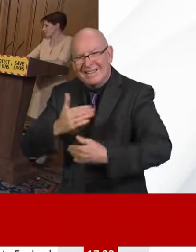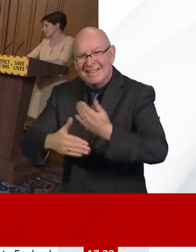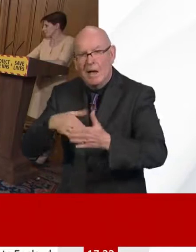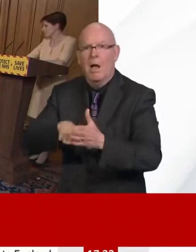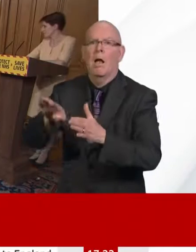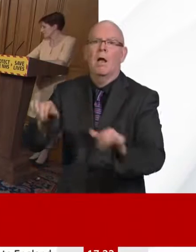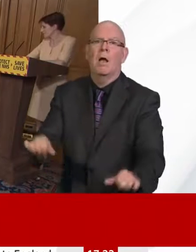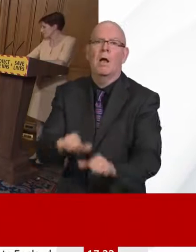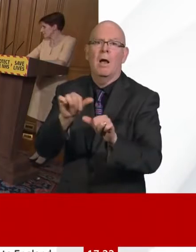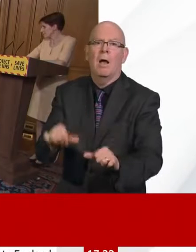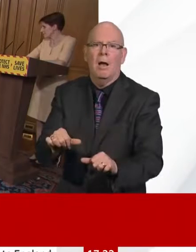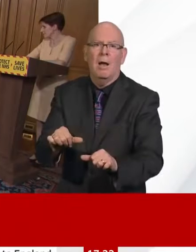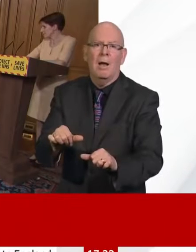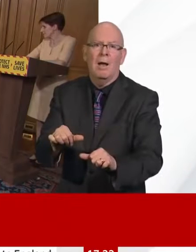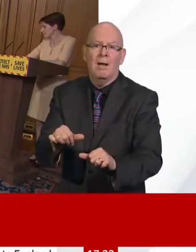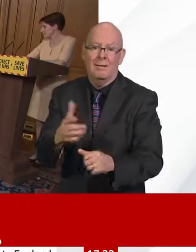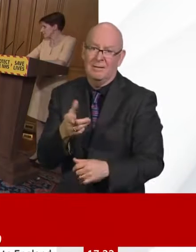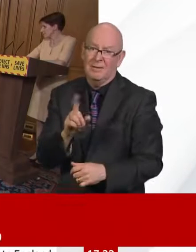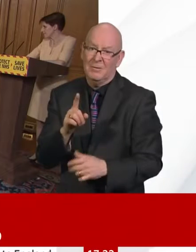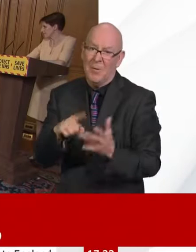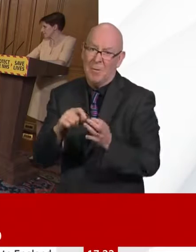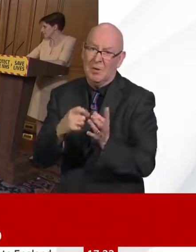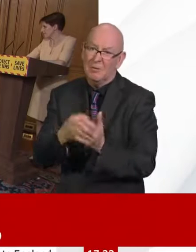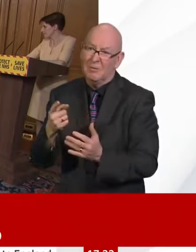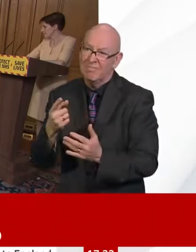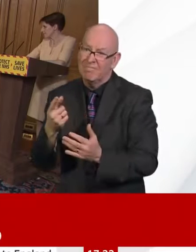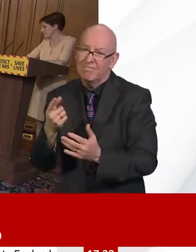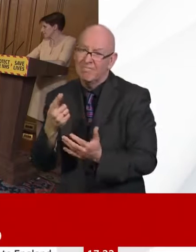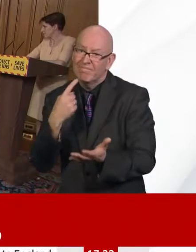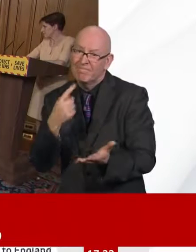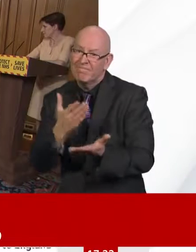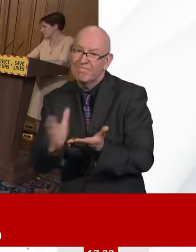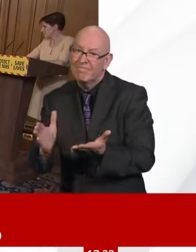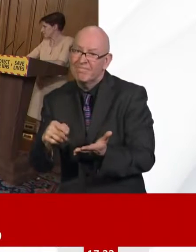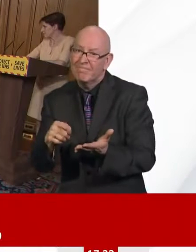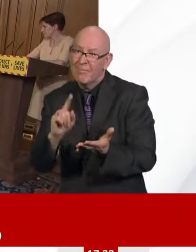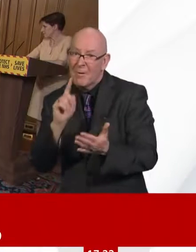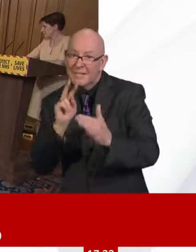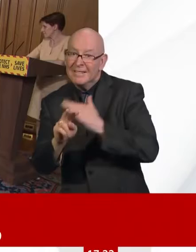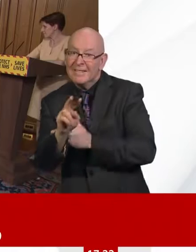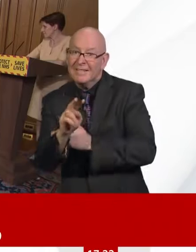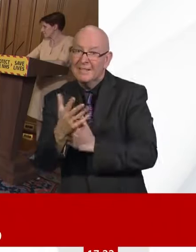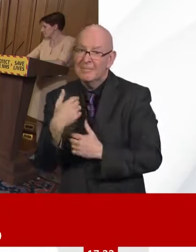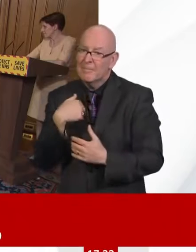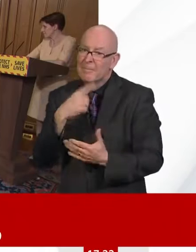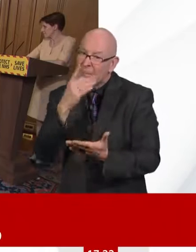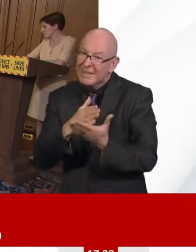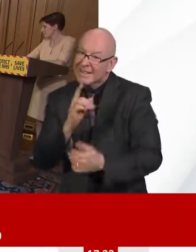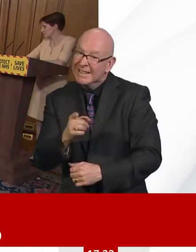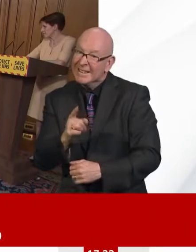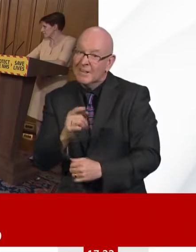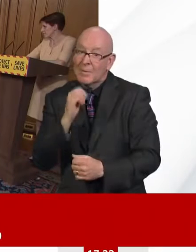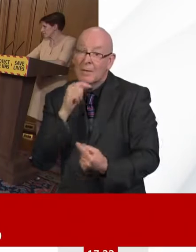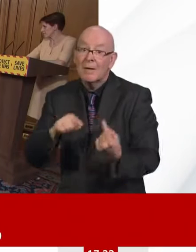Well, I'm curious, just because, you know, talked a lot about hardship, and I'm curious, you know, we're getting some idea about what